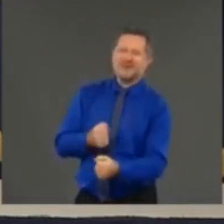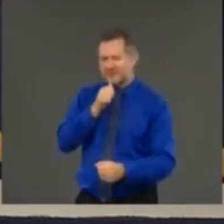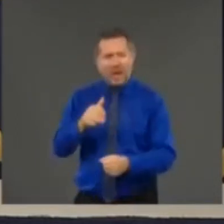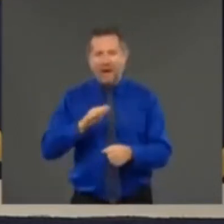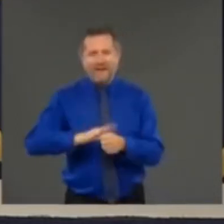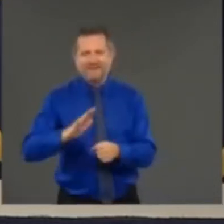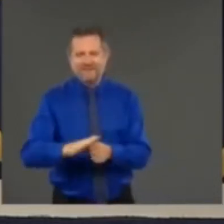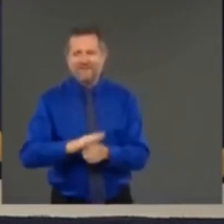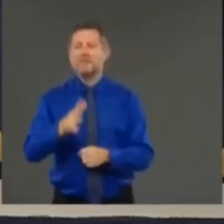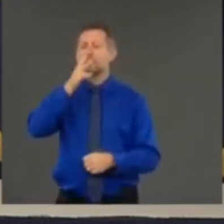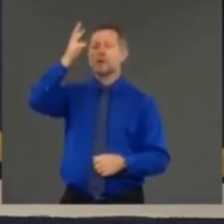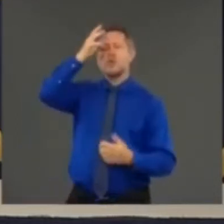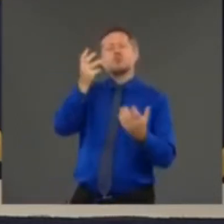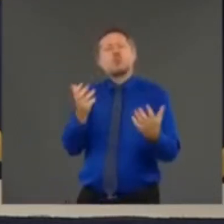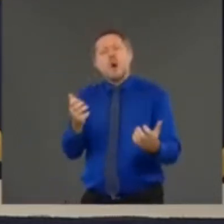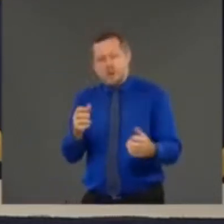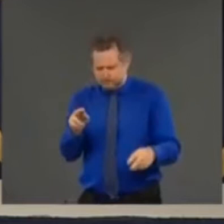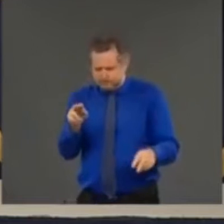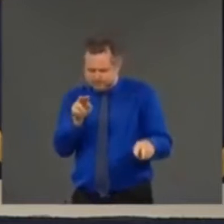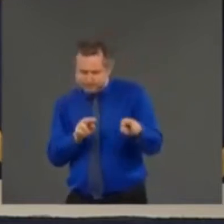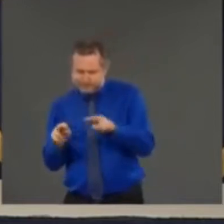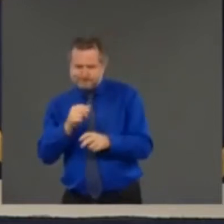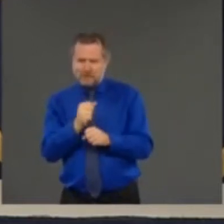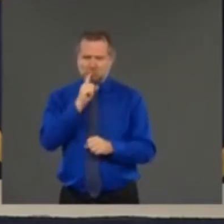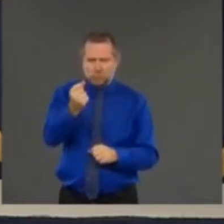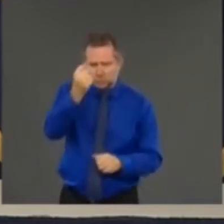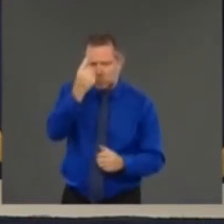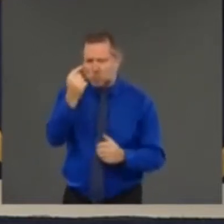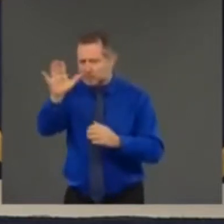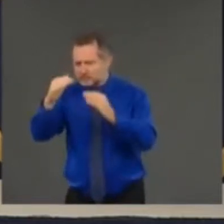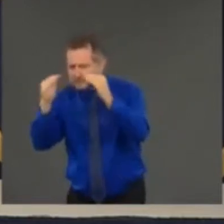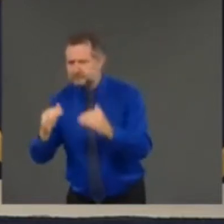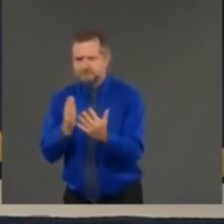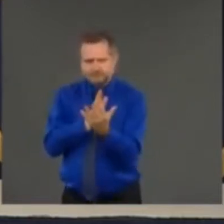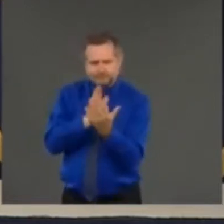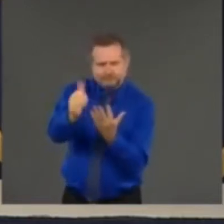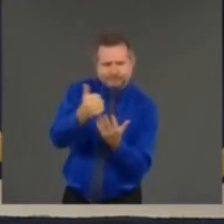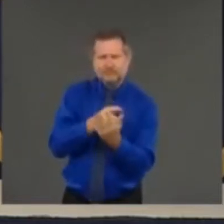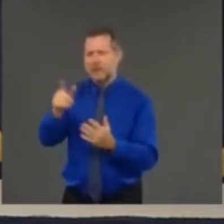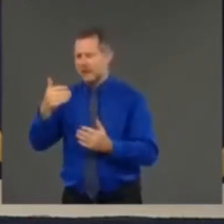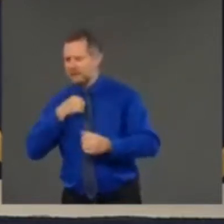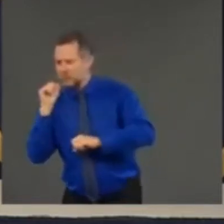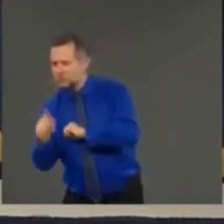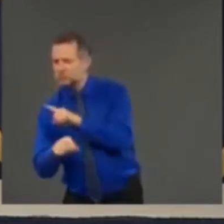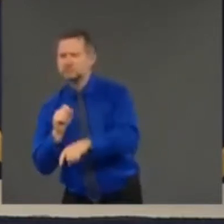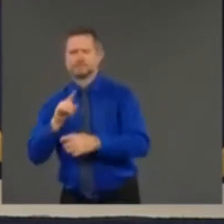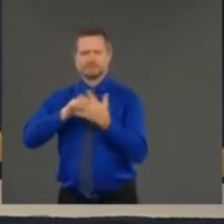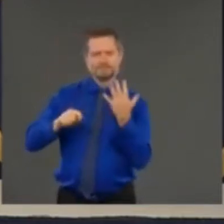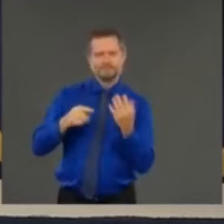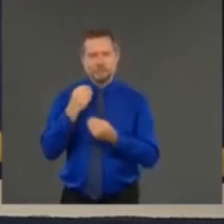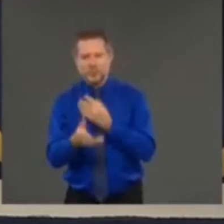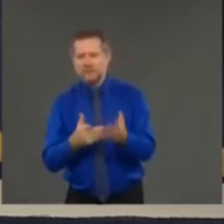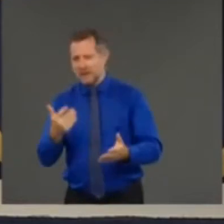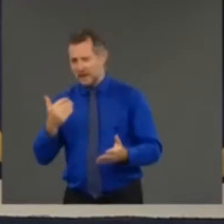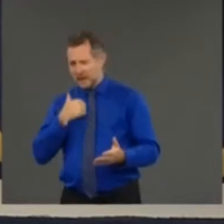review the plan I want to understand the plan I have questions that I want to ask they're asking me the questions